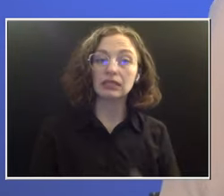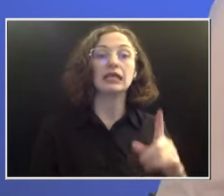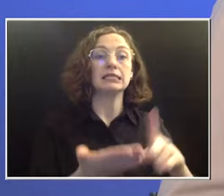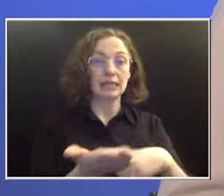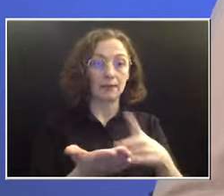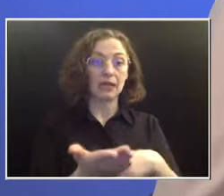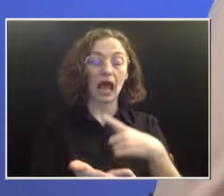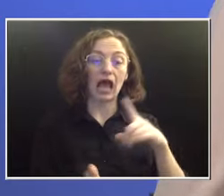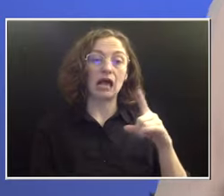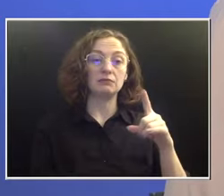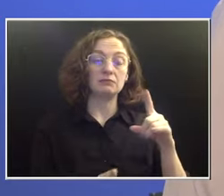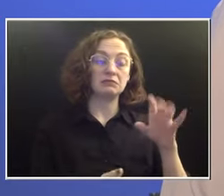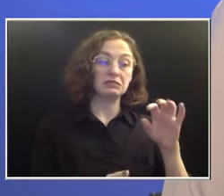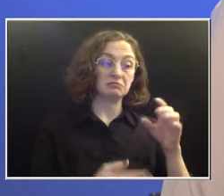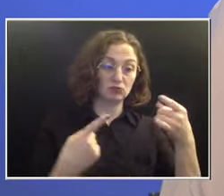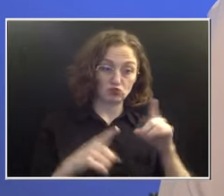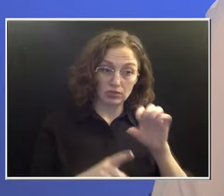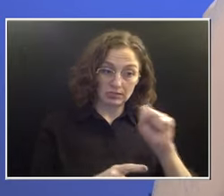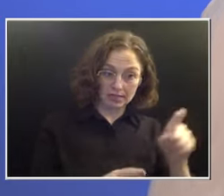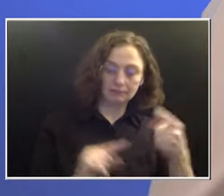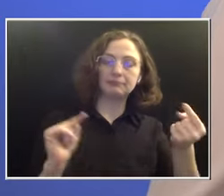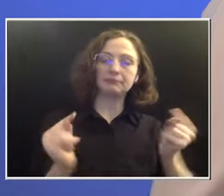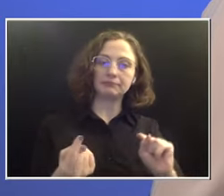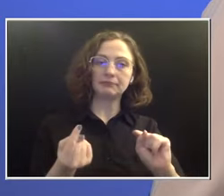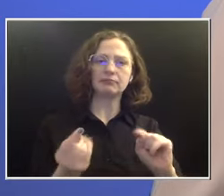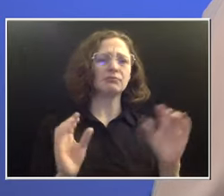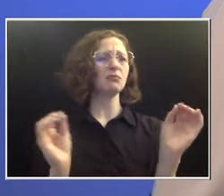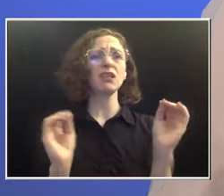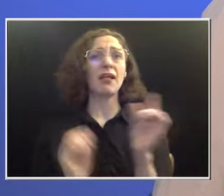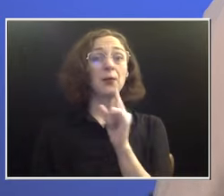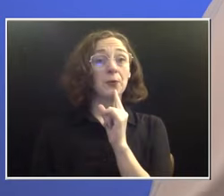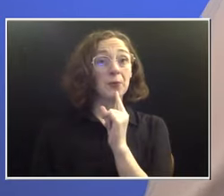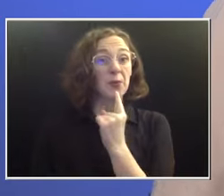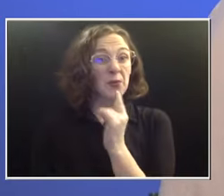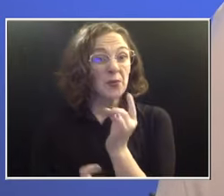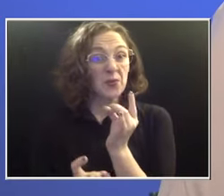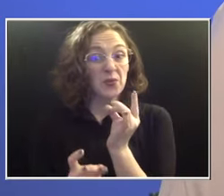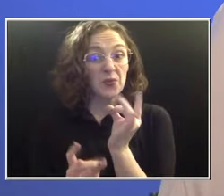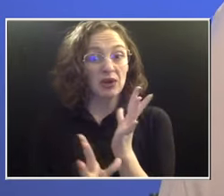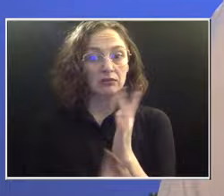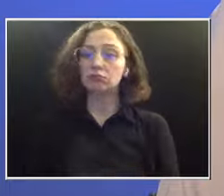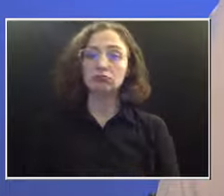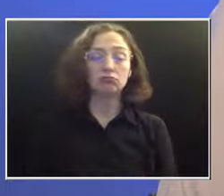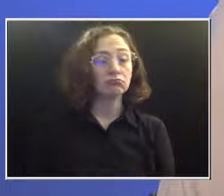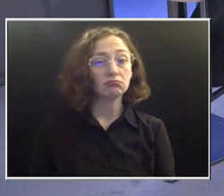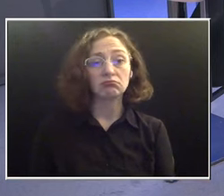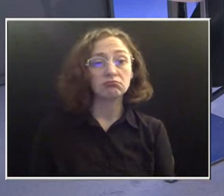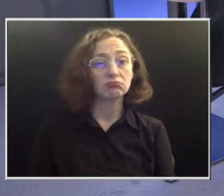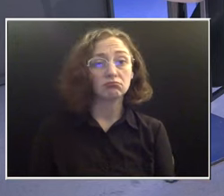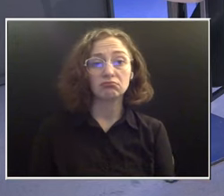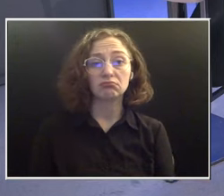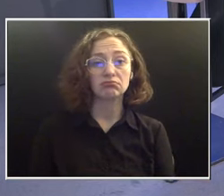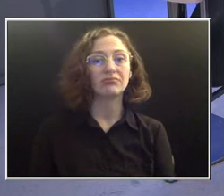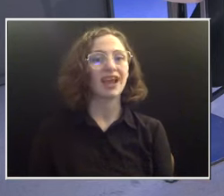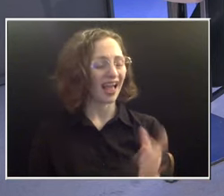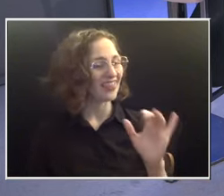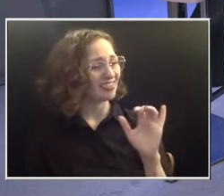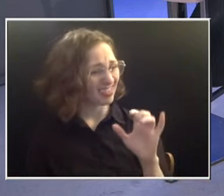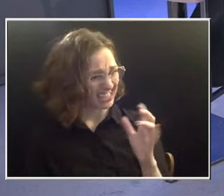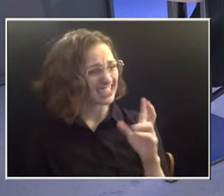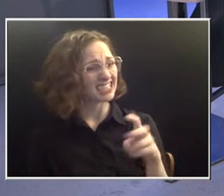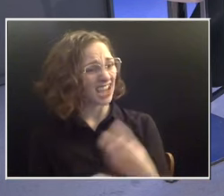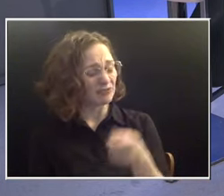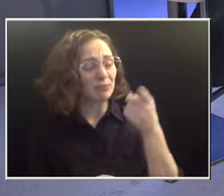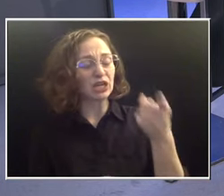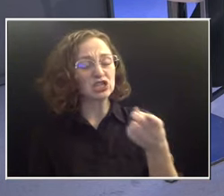extreme. I wasn't having extreme, you know, symptoms by any means. that's tough because you're attributing it to some other issue you